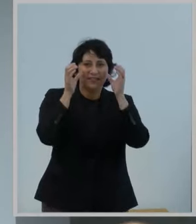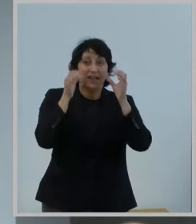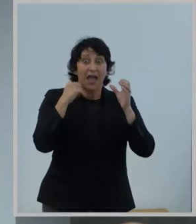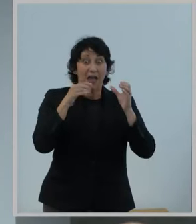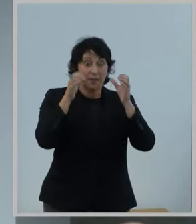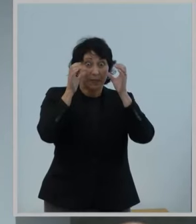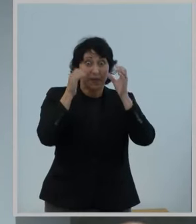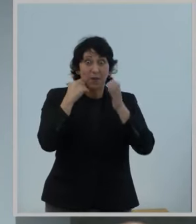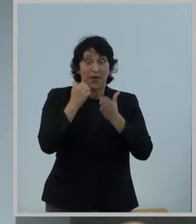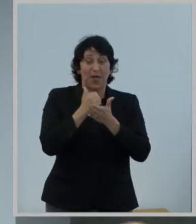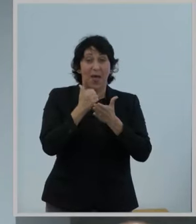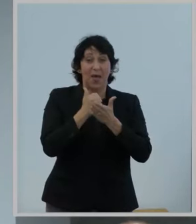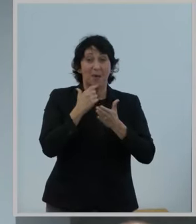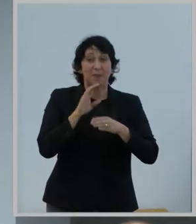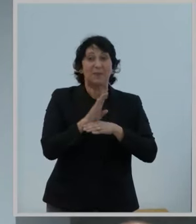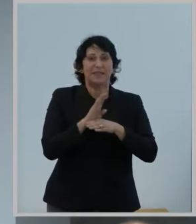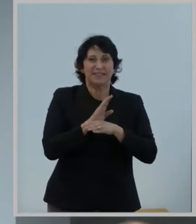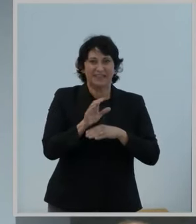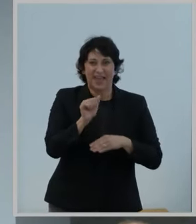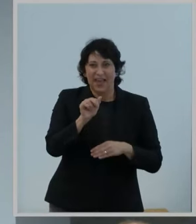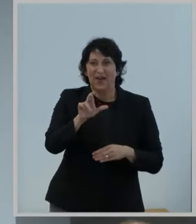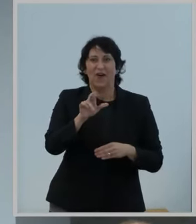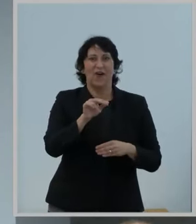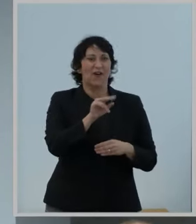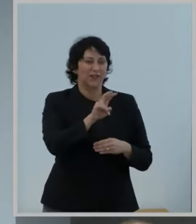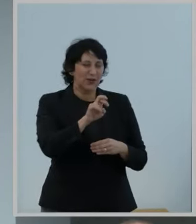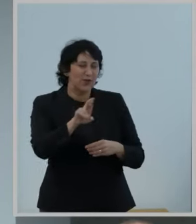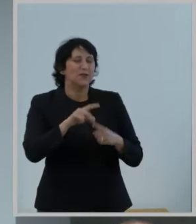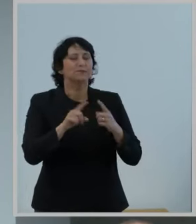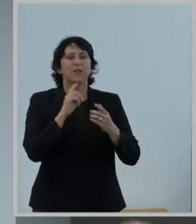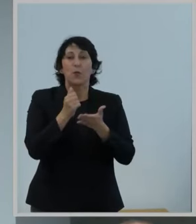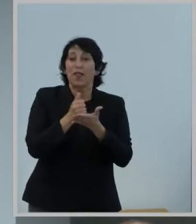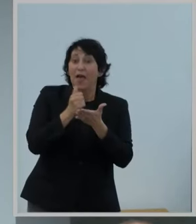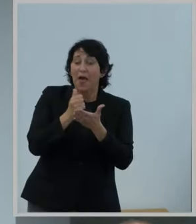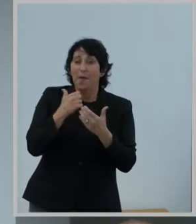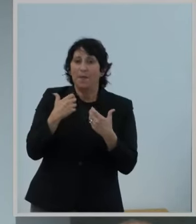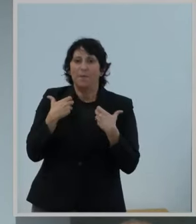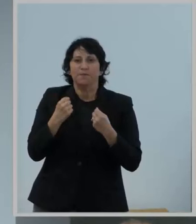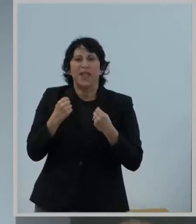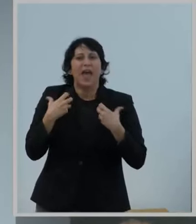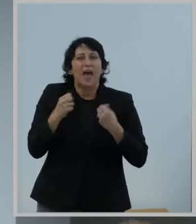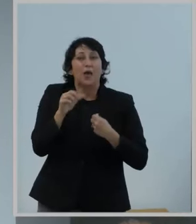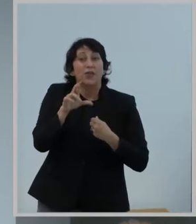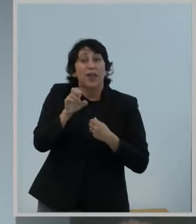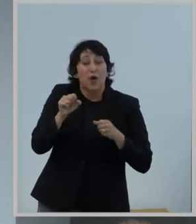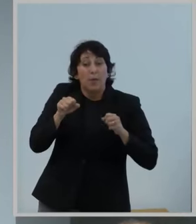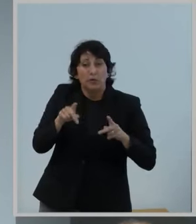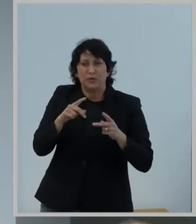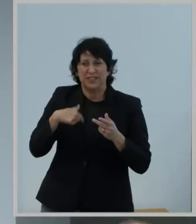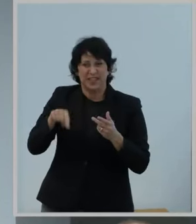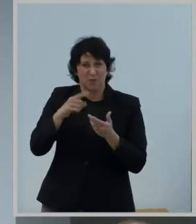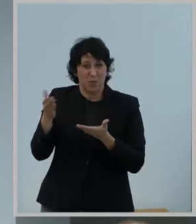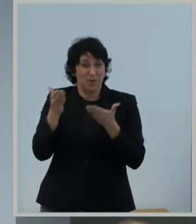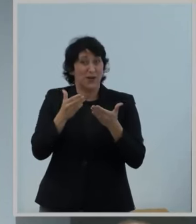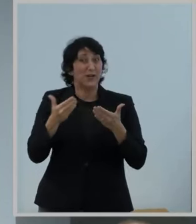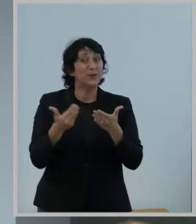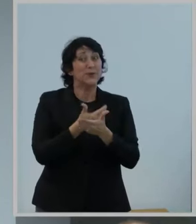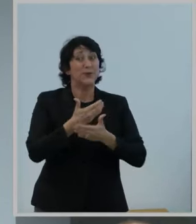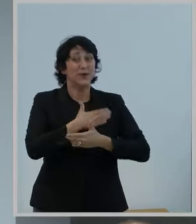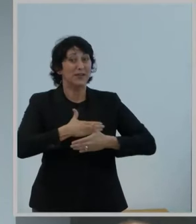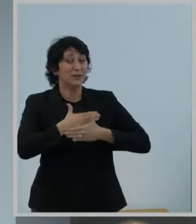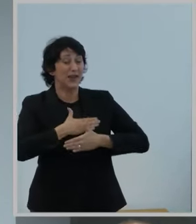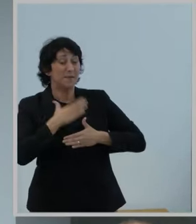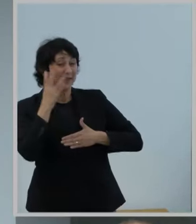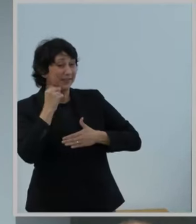businesses, enhance learning opportunities, advance health care opportunities, and bring new entertainment experiences.